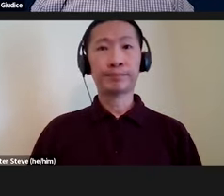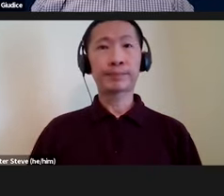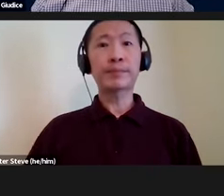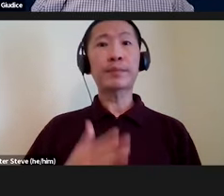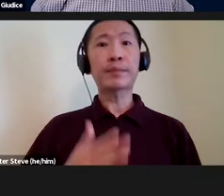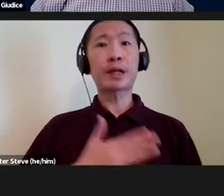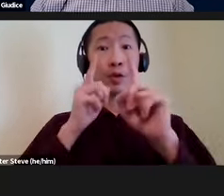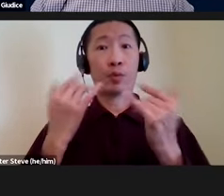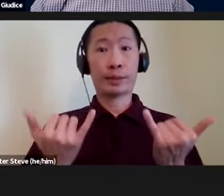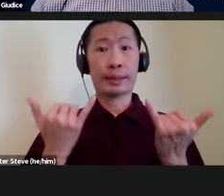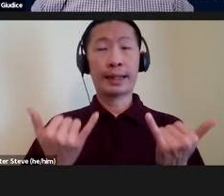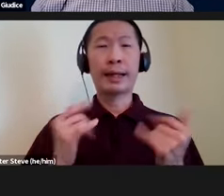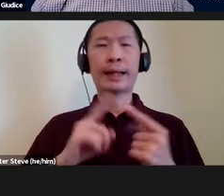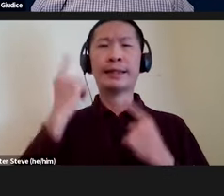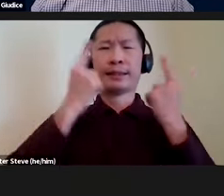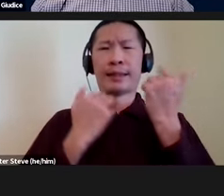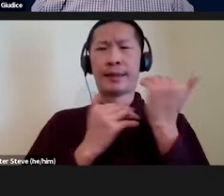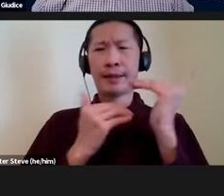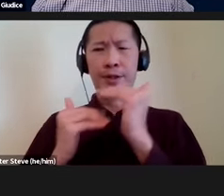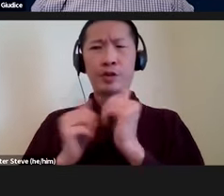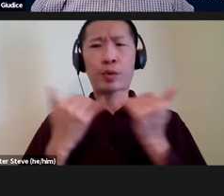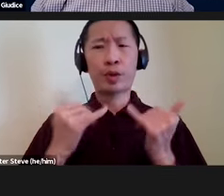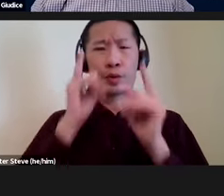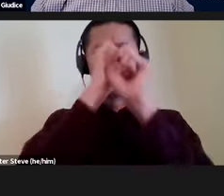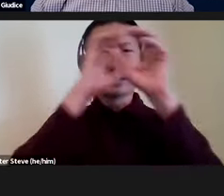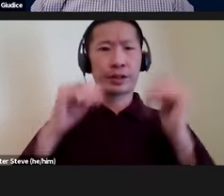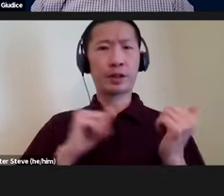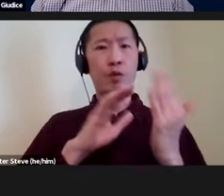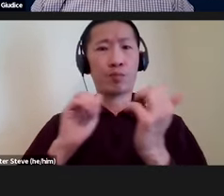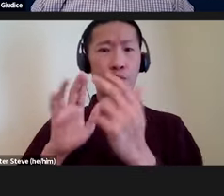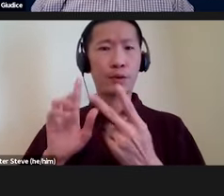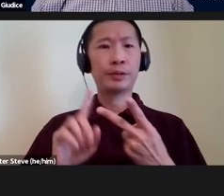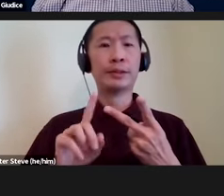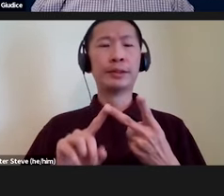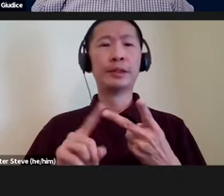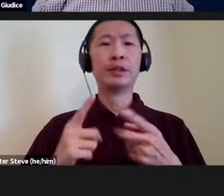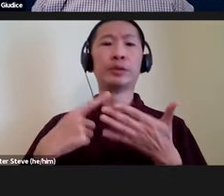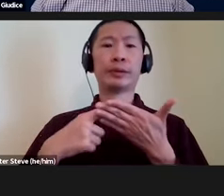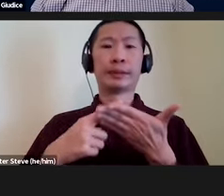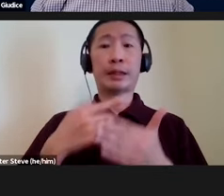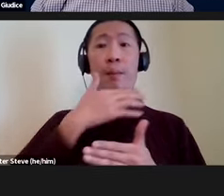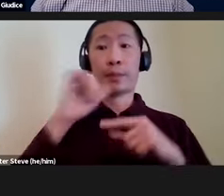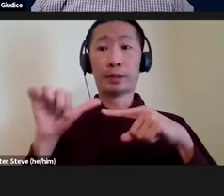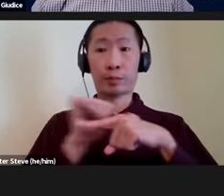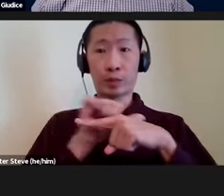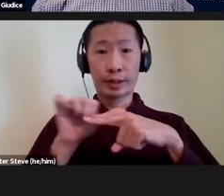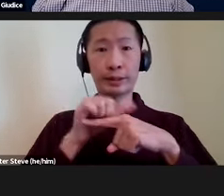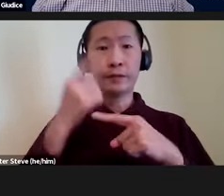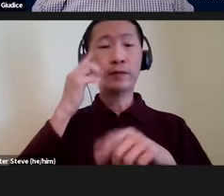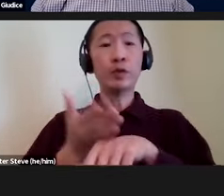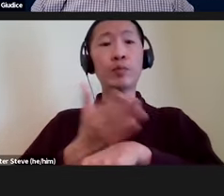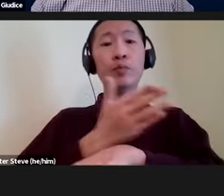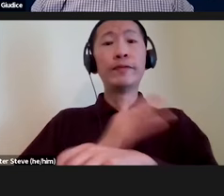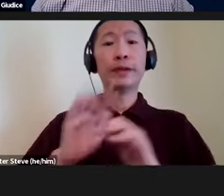my goal today is to consider limitations of current visualization approaches, and to discuss best practices for improving